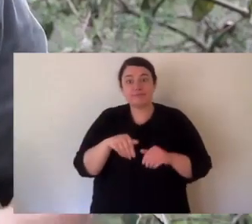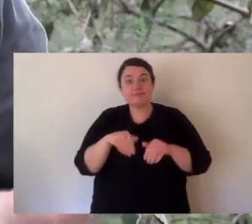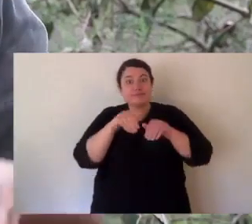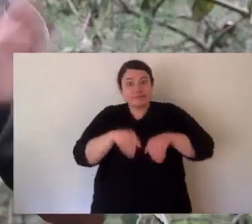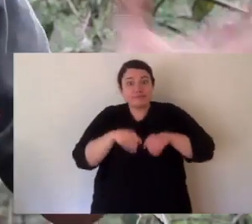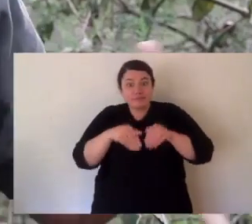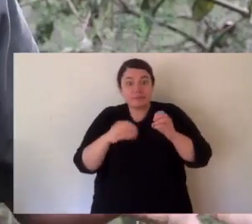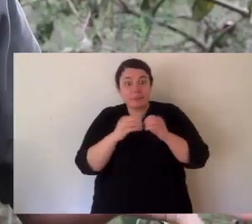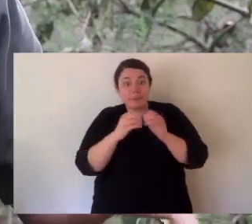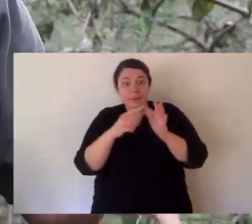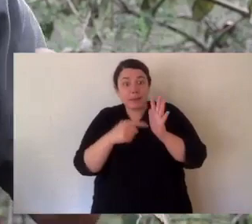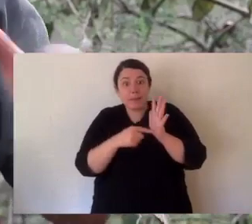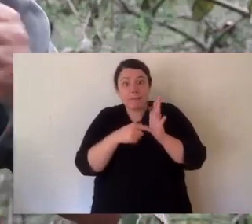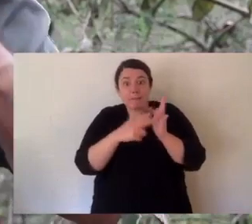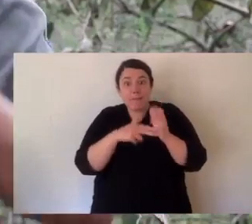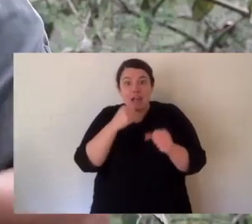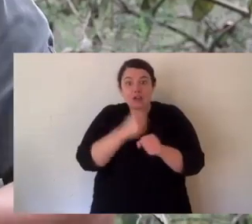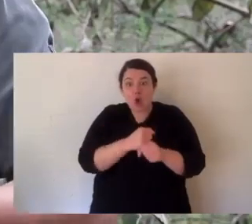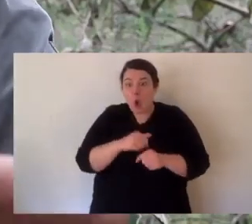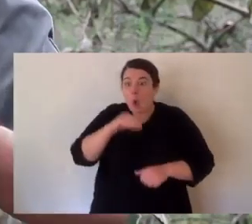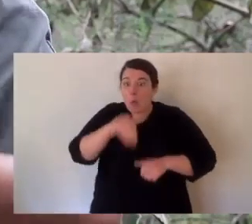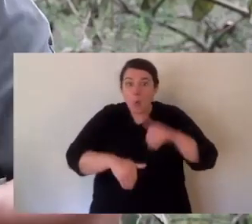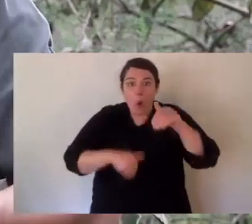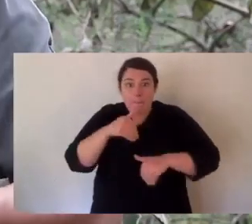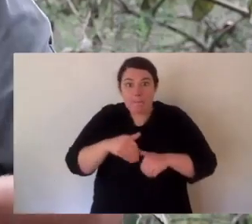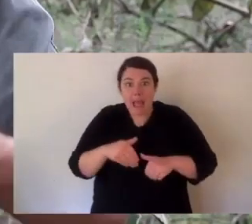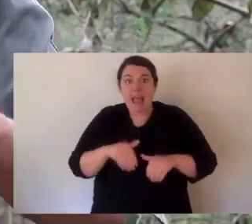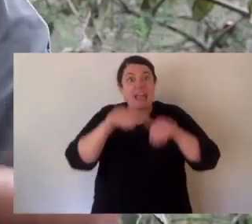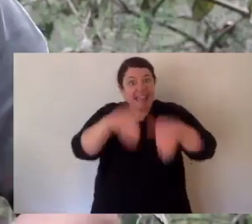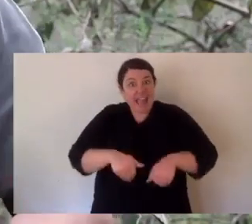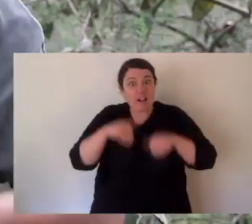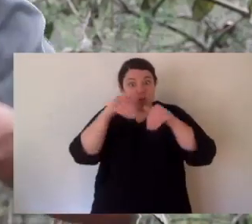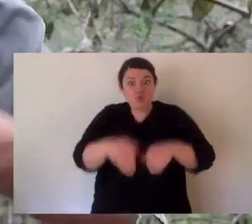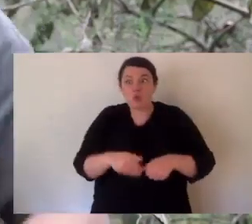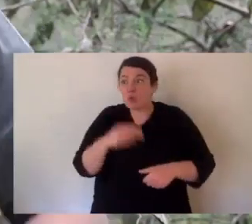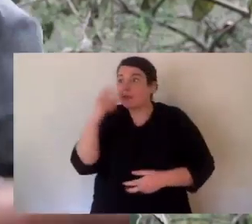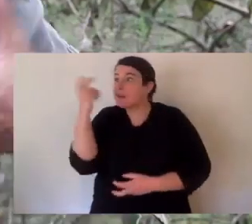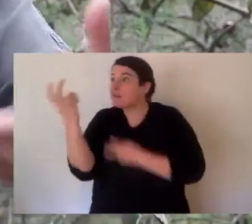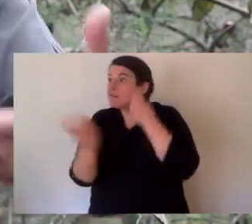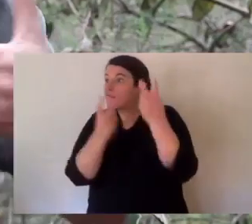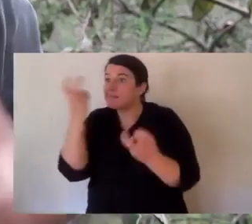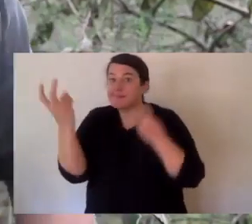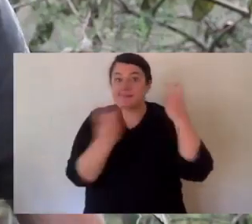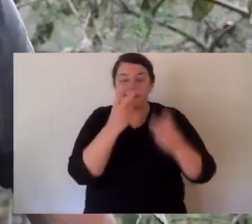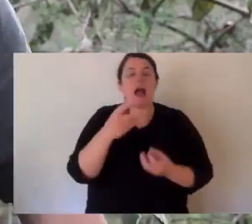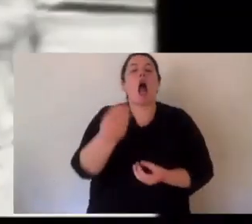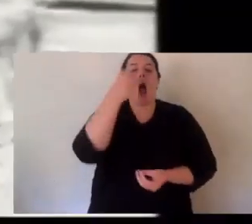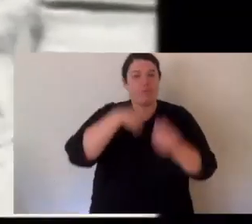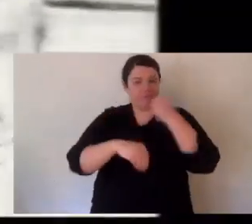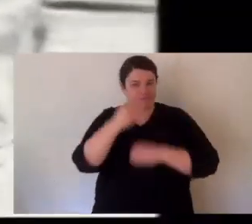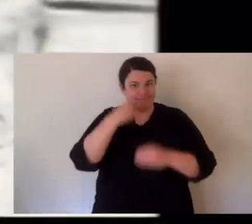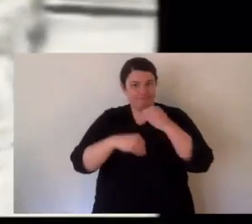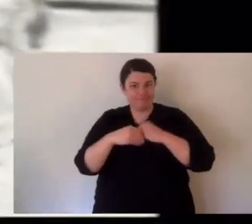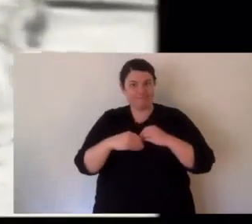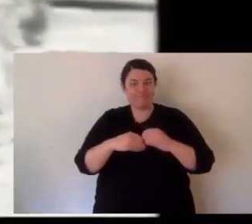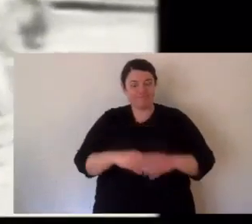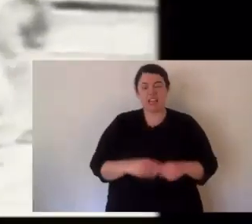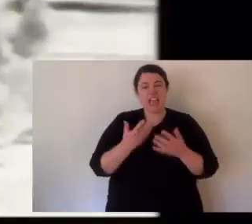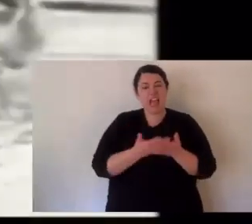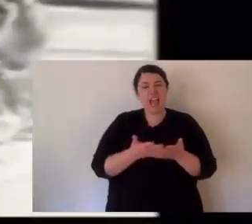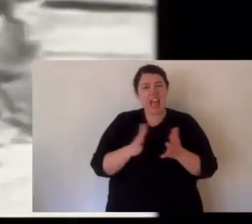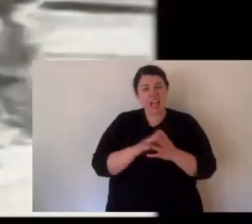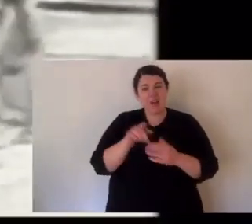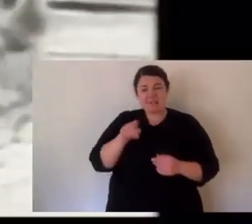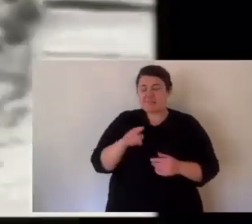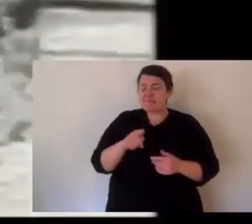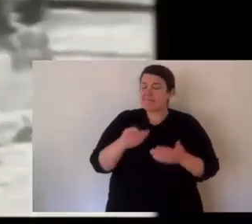wombats and kangaroos. So the animal that's a predator is bound by where it can find its prey. Now the story